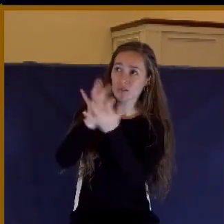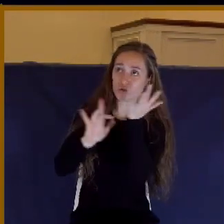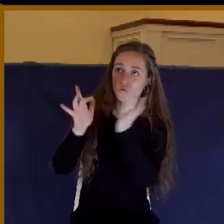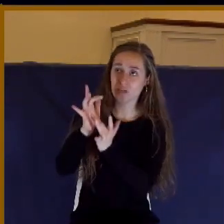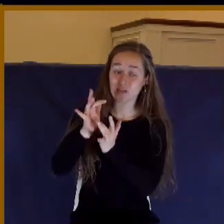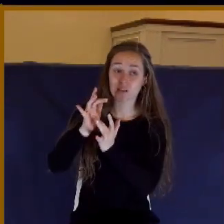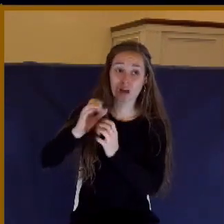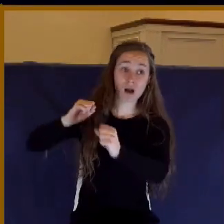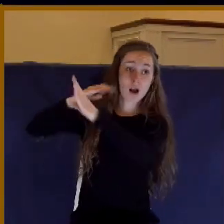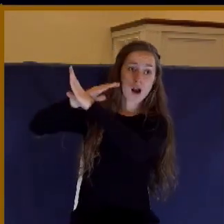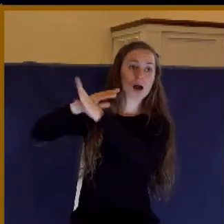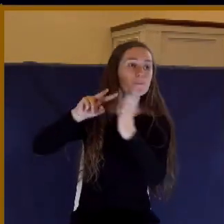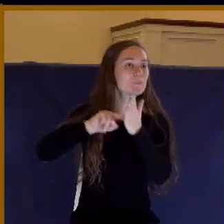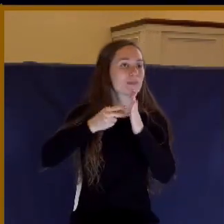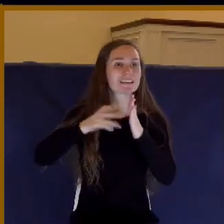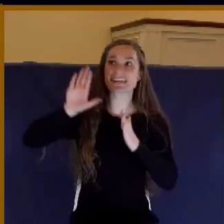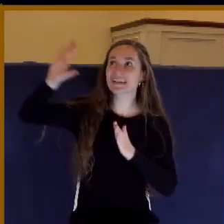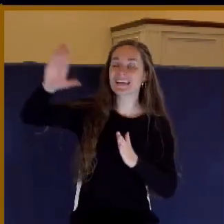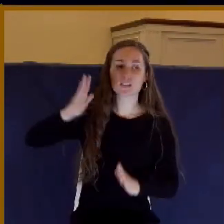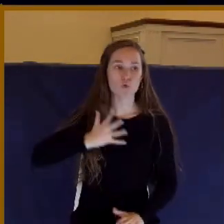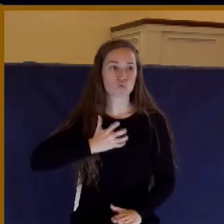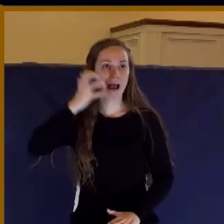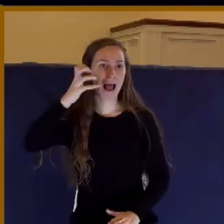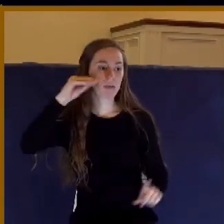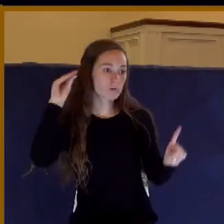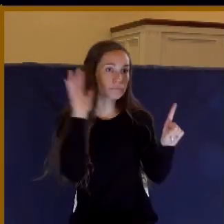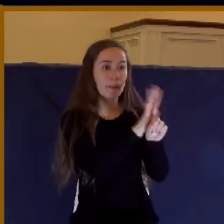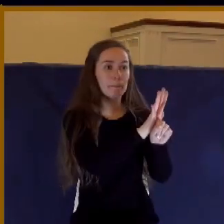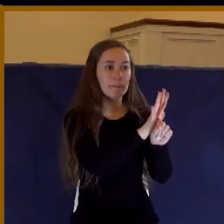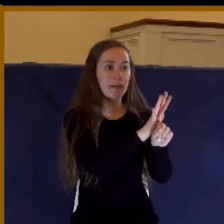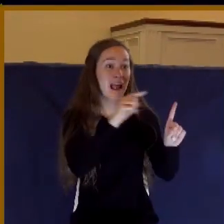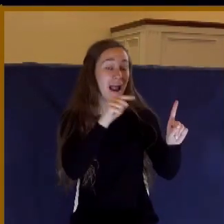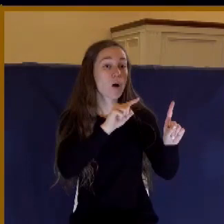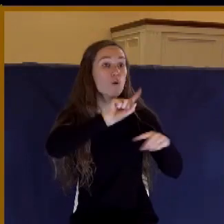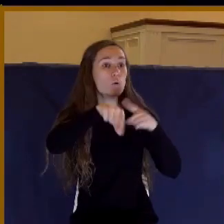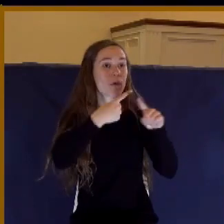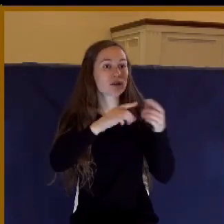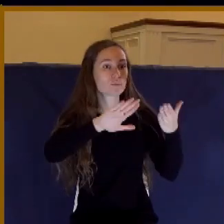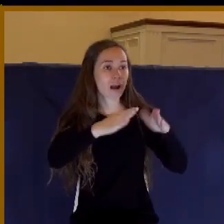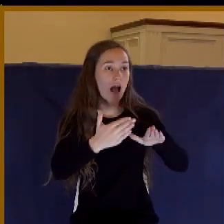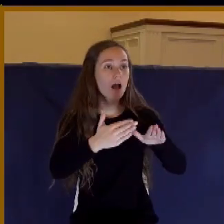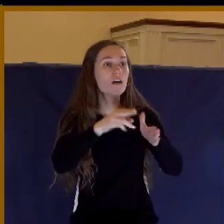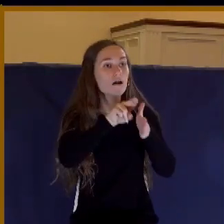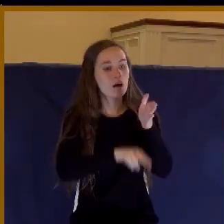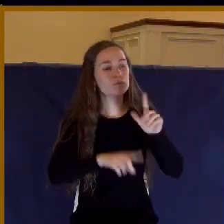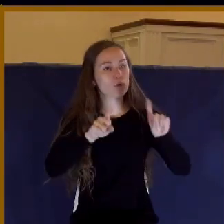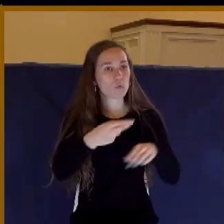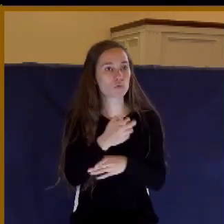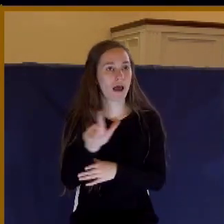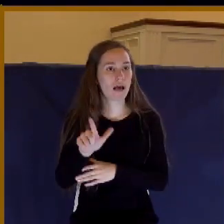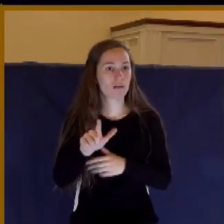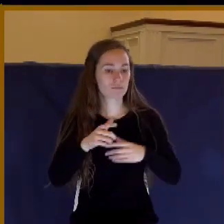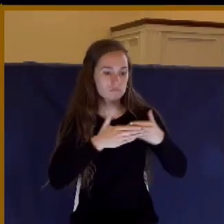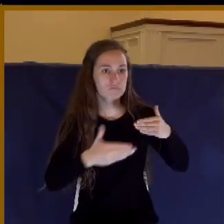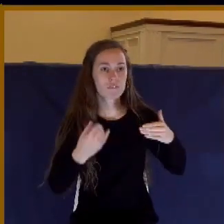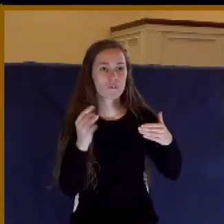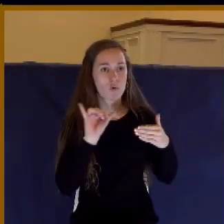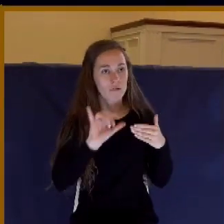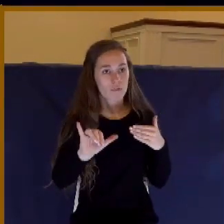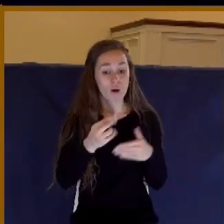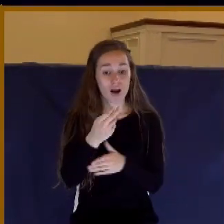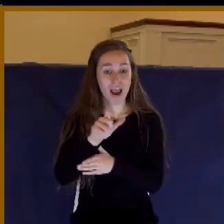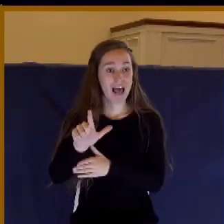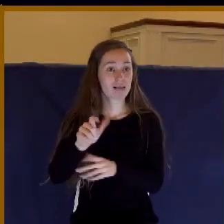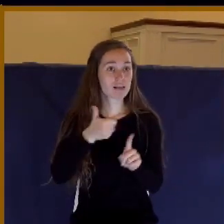wrath is on you, and when you die, you spend eternity in hell. Hell is the full expression of the